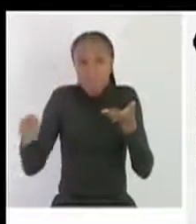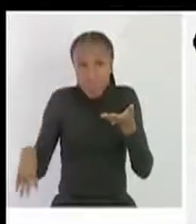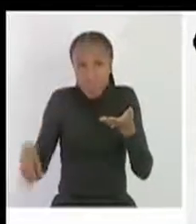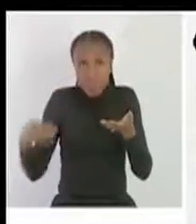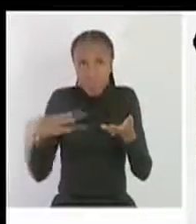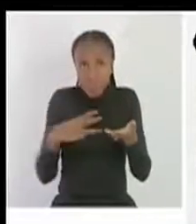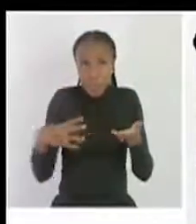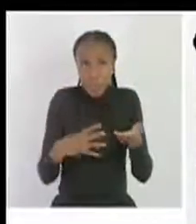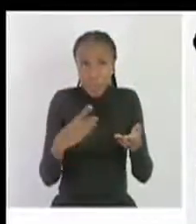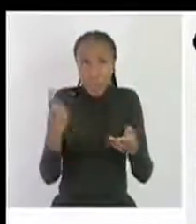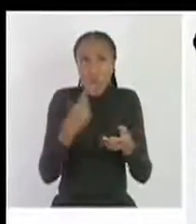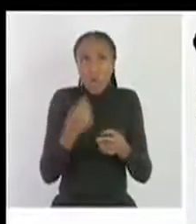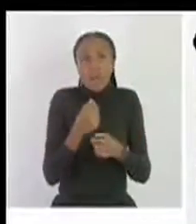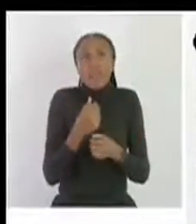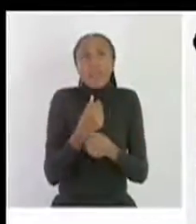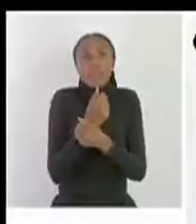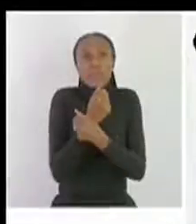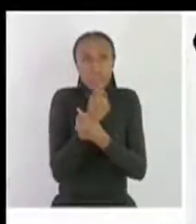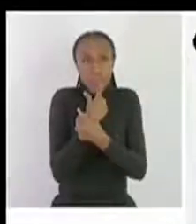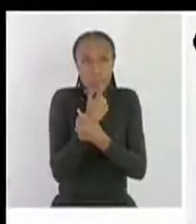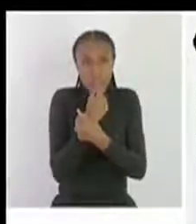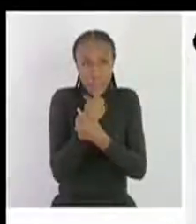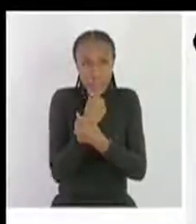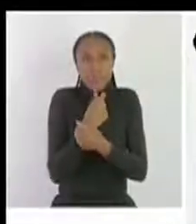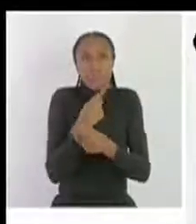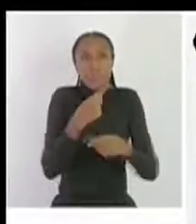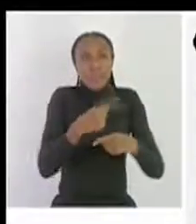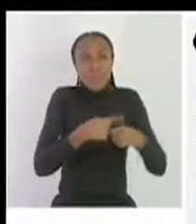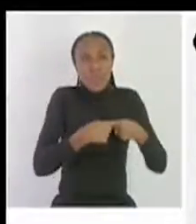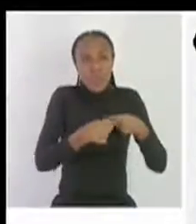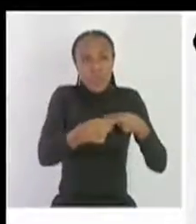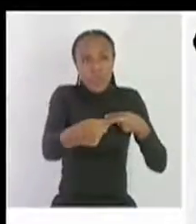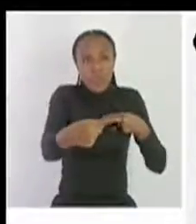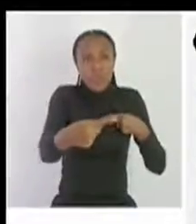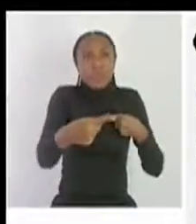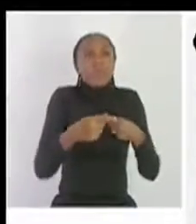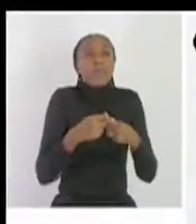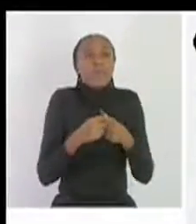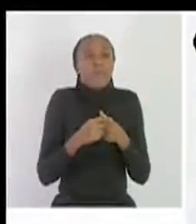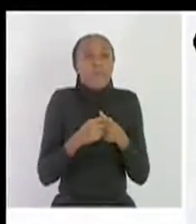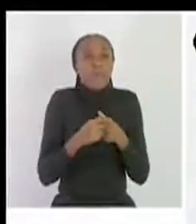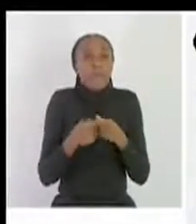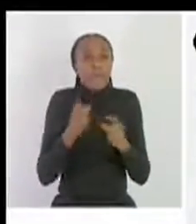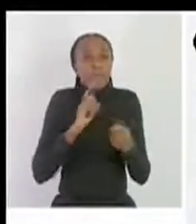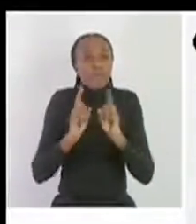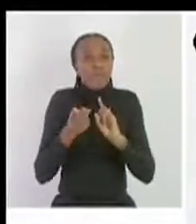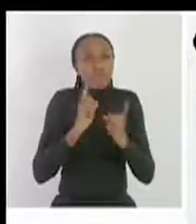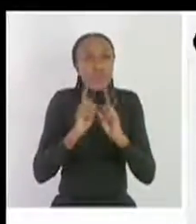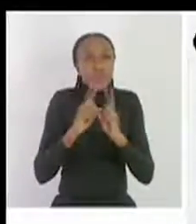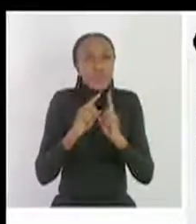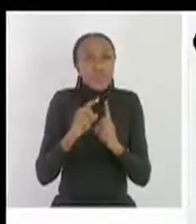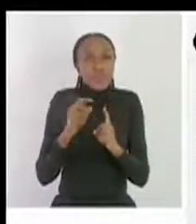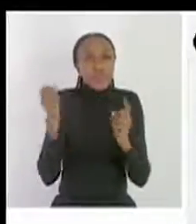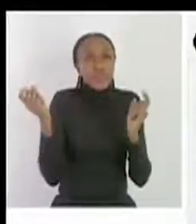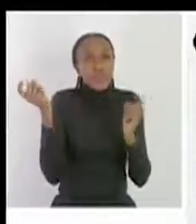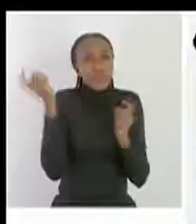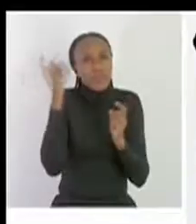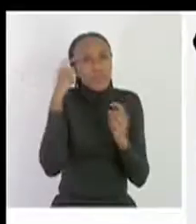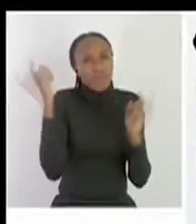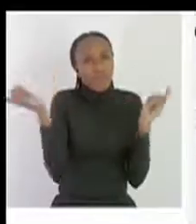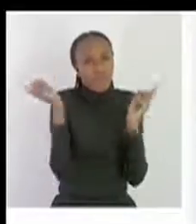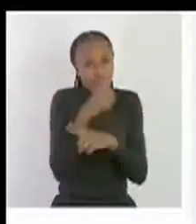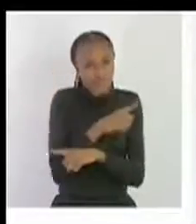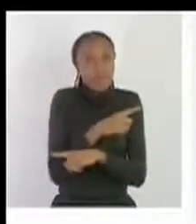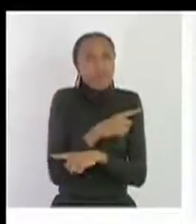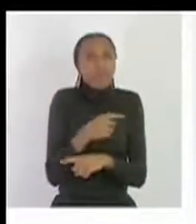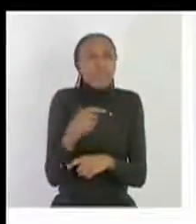but there are life prolonging treatment and then the last competence says that discuss the myth and troubles around HIV and